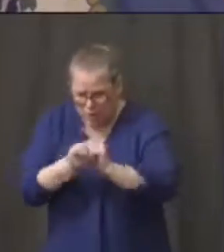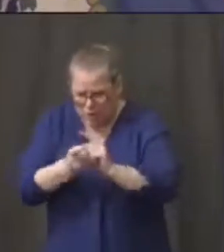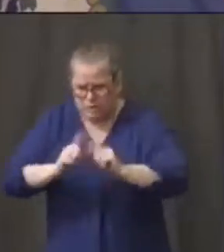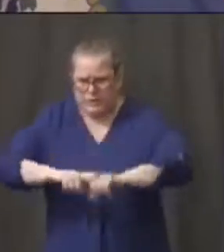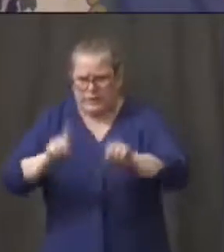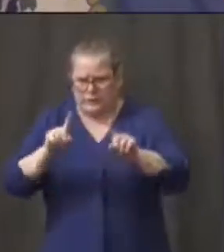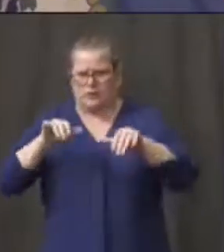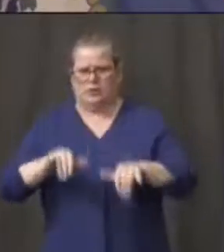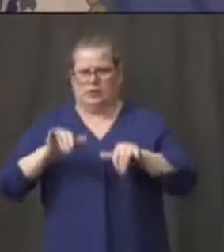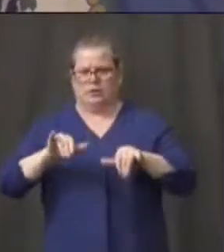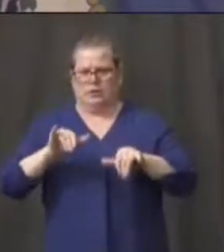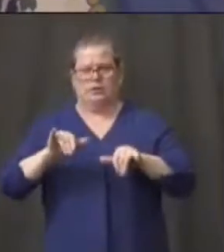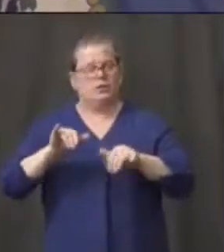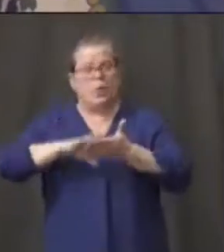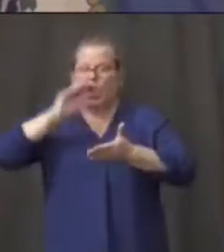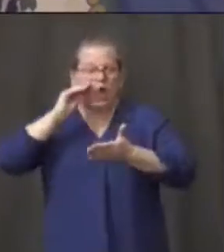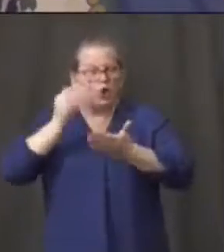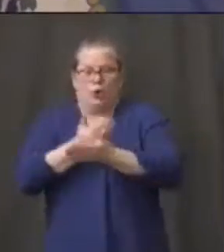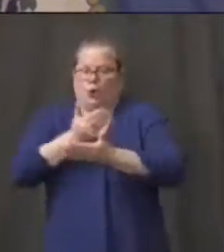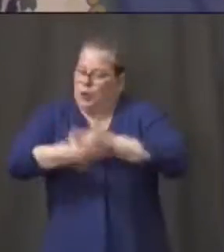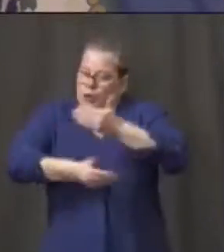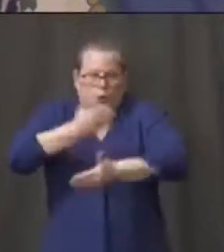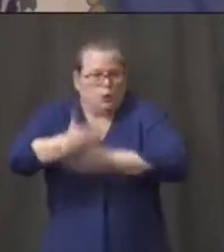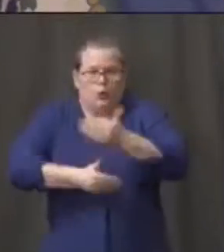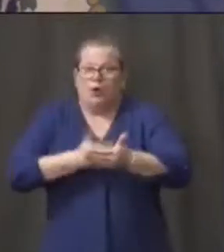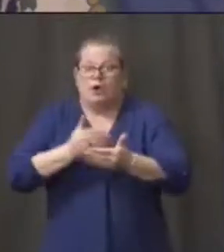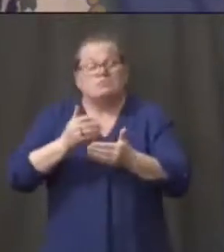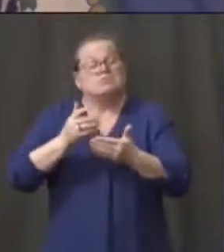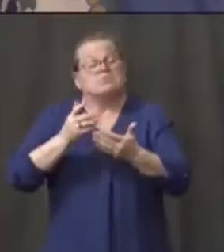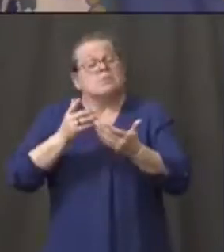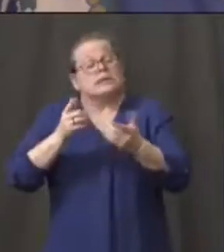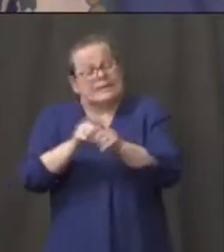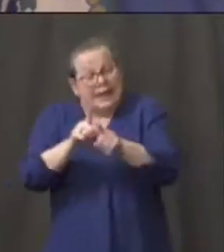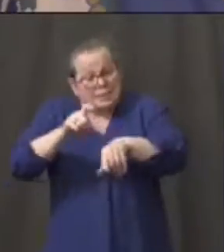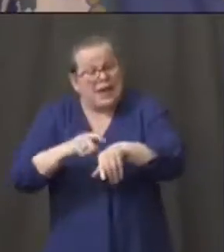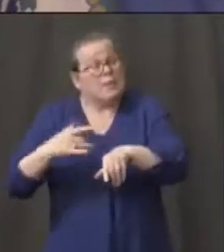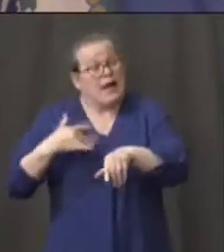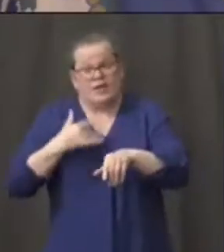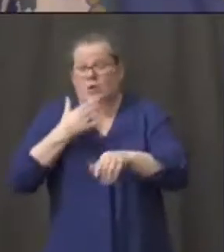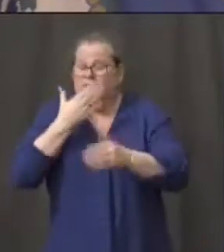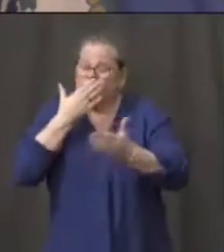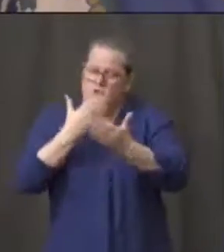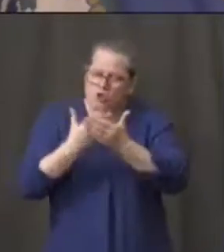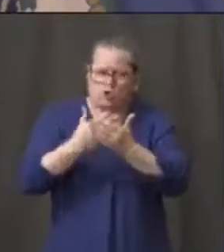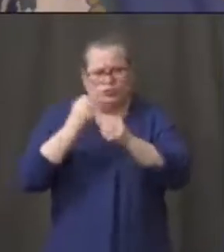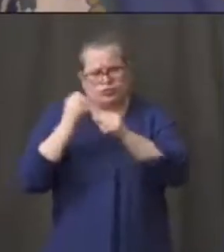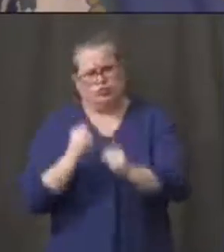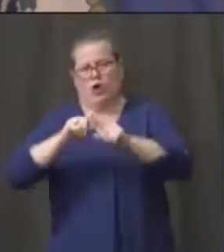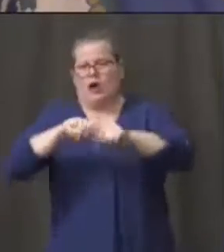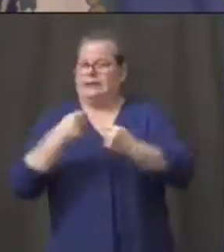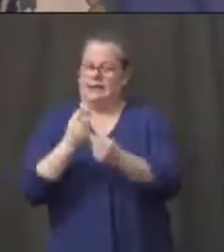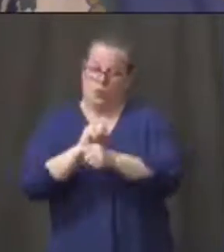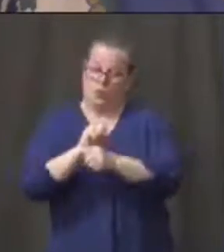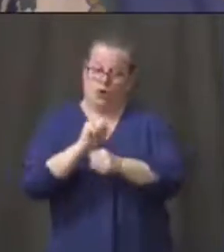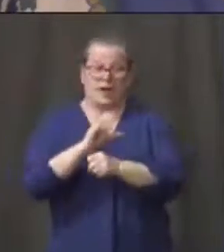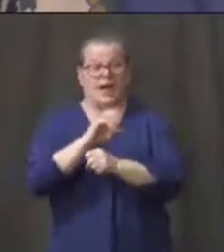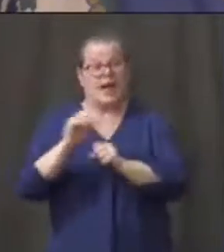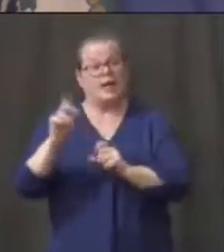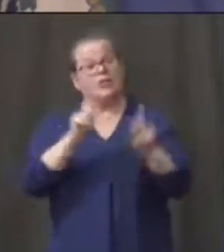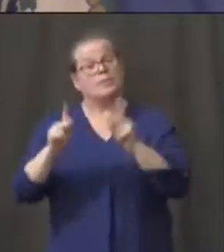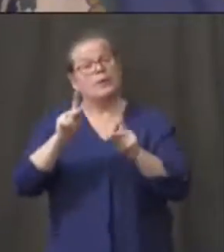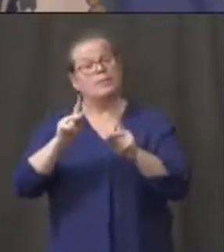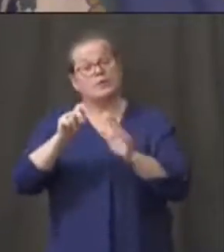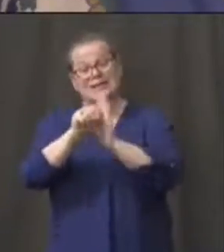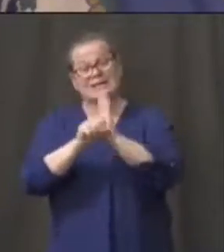learning as we go. But I got to tell you that I think we got the best team working on it and I've got to maintain the credibility with the people of the state of